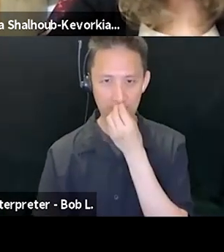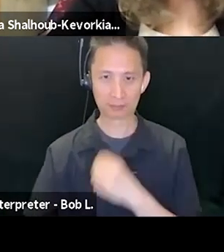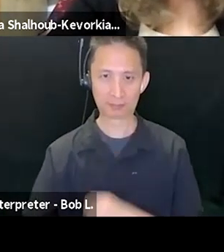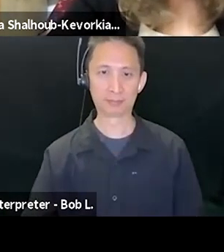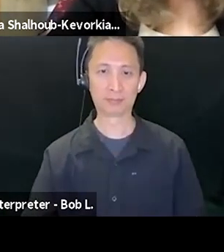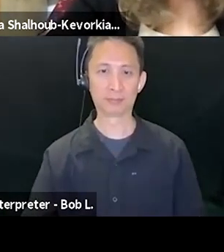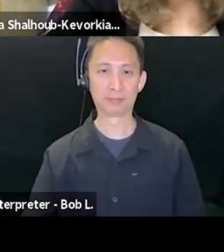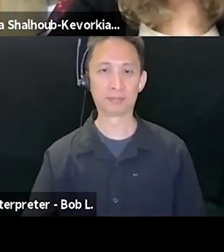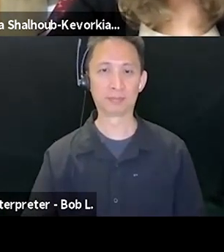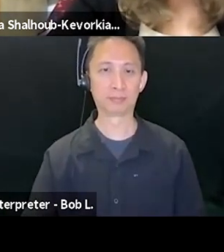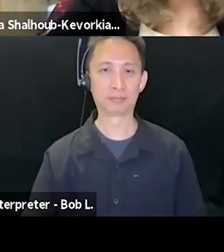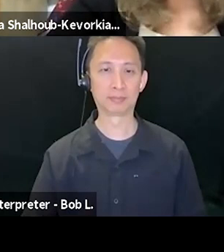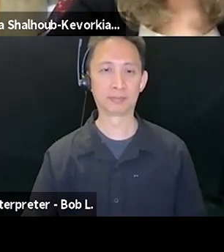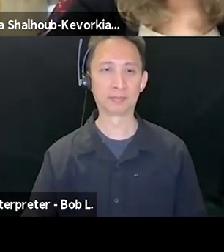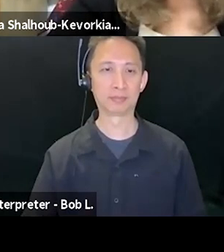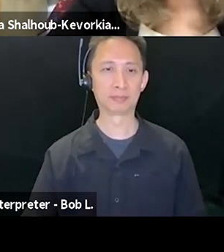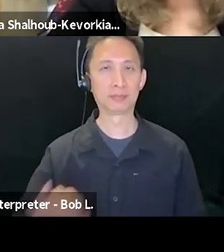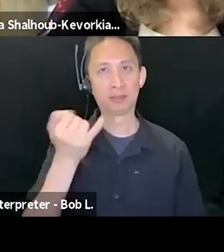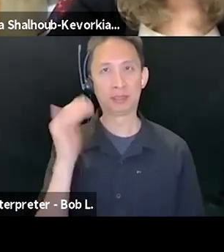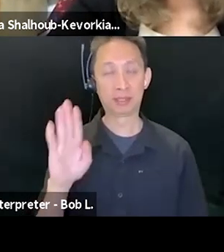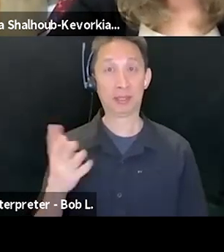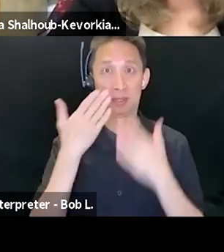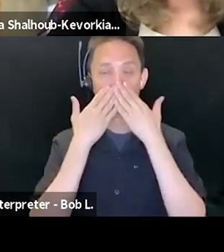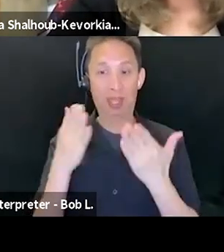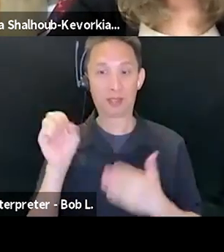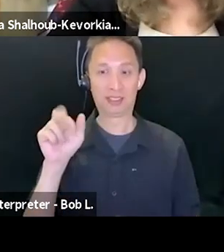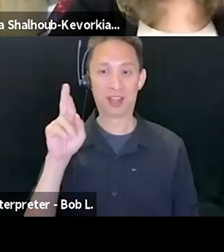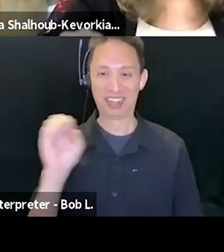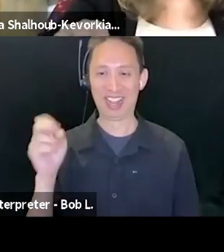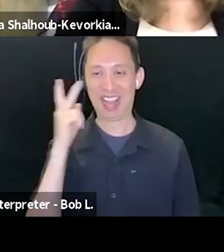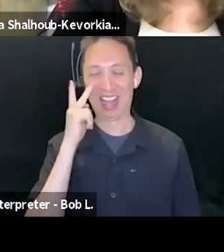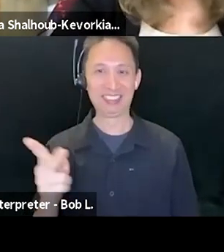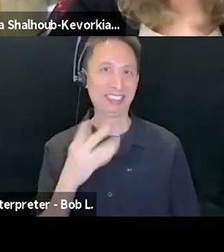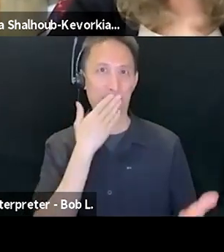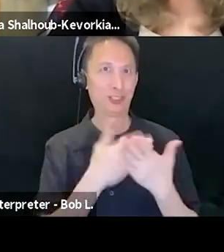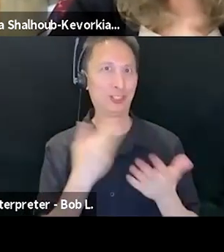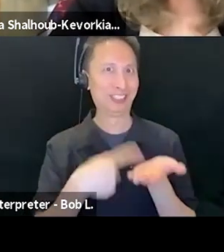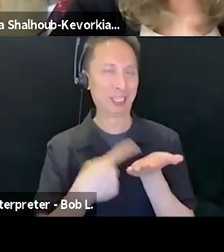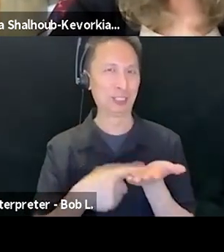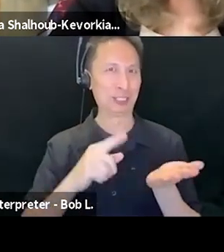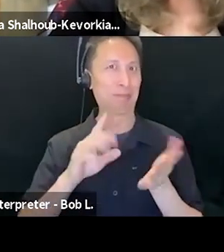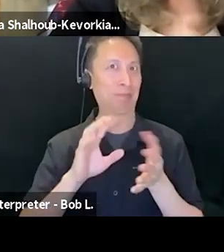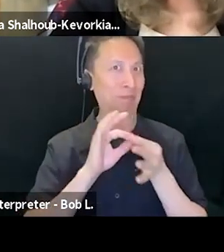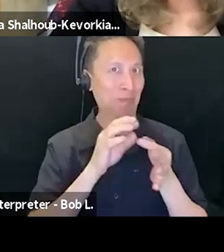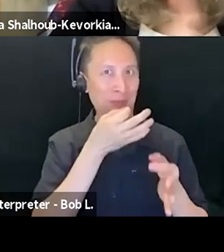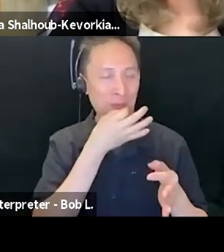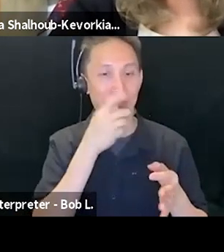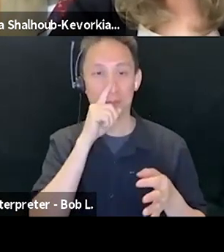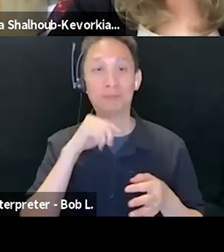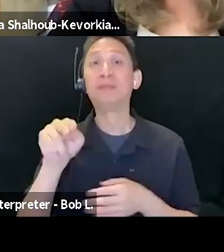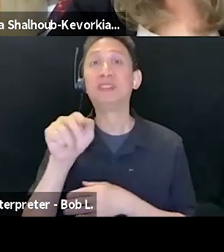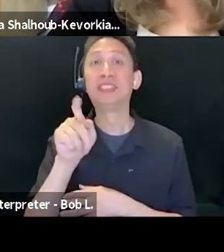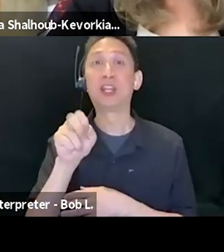Thank you. Sorry. I, I see, I see a very interesting discussion forming. Um, Nada, would you like to,